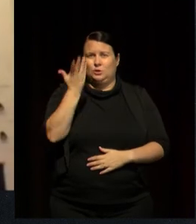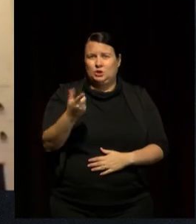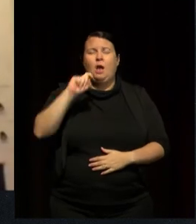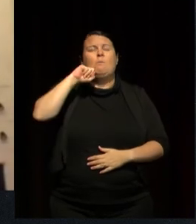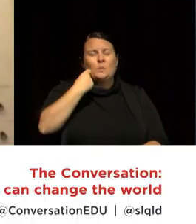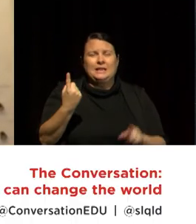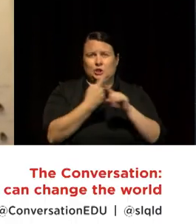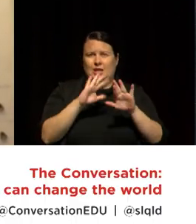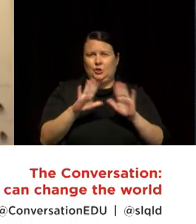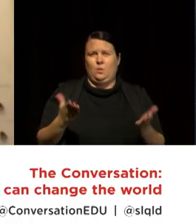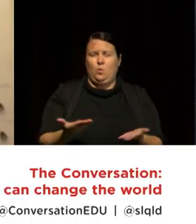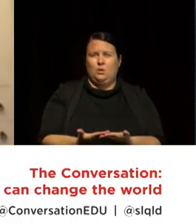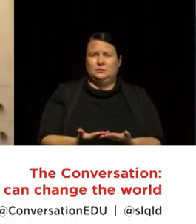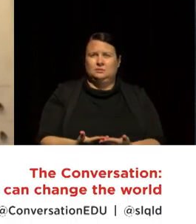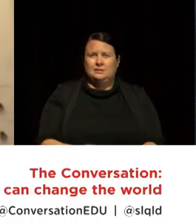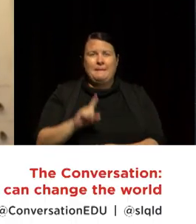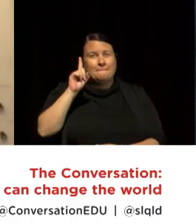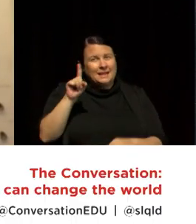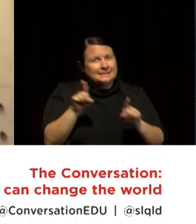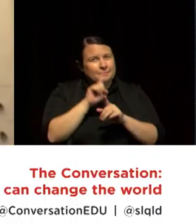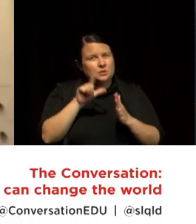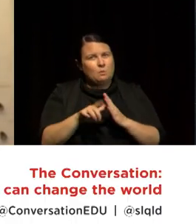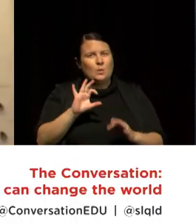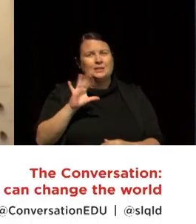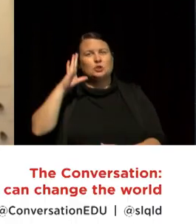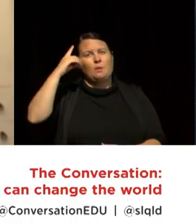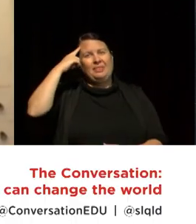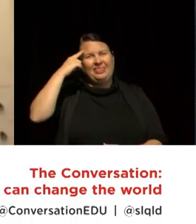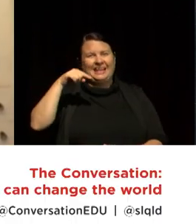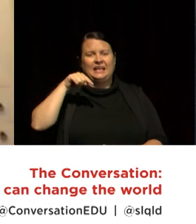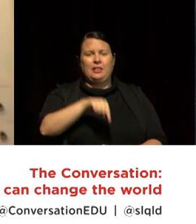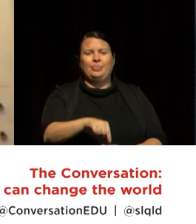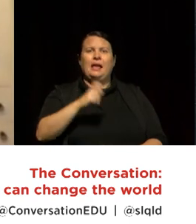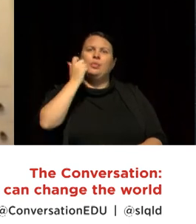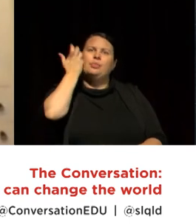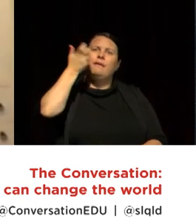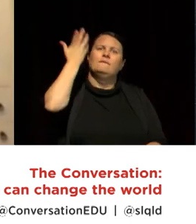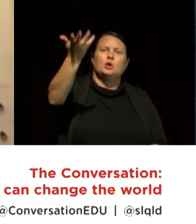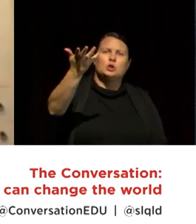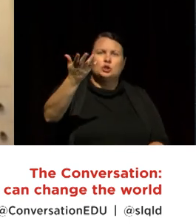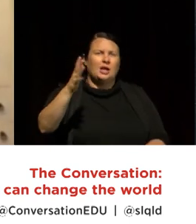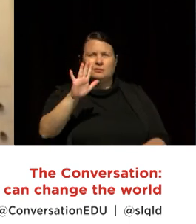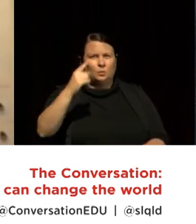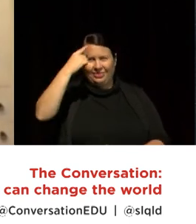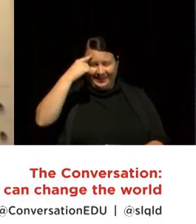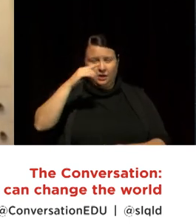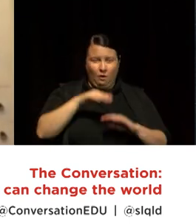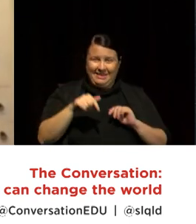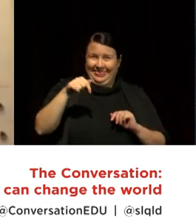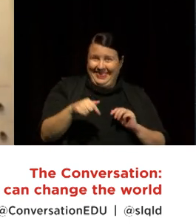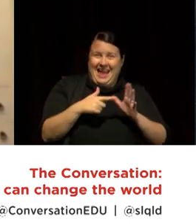But it comes with a caveat that we need to stop thinking of them as citizens of the future and position them as citizens now